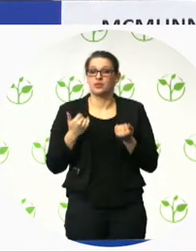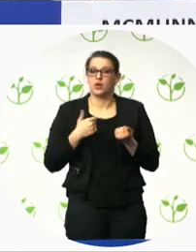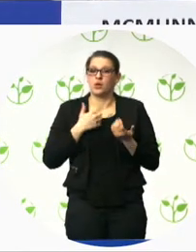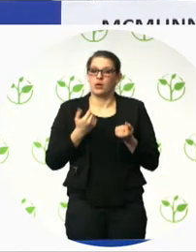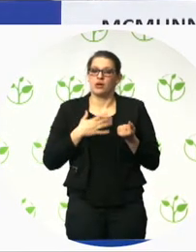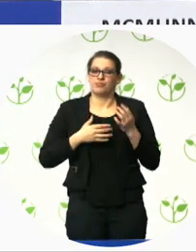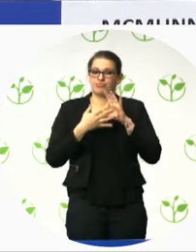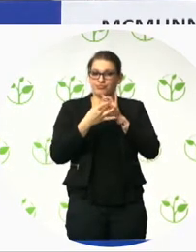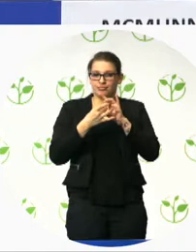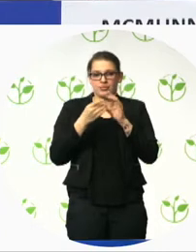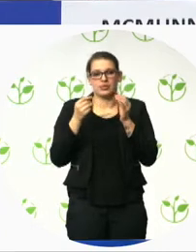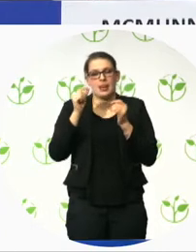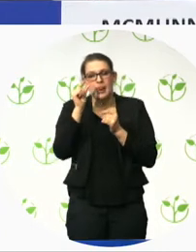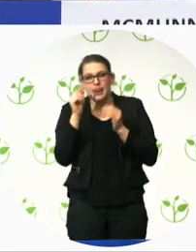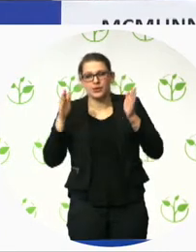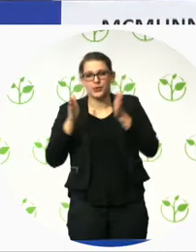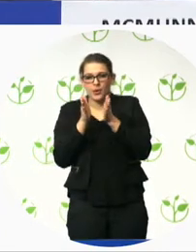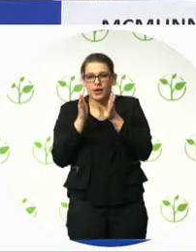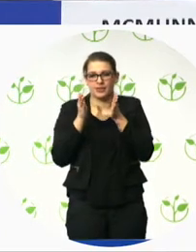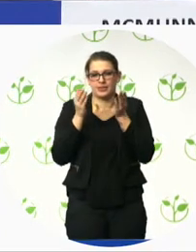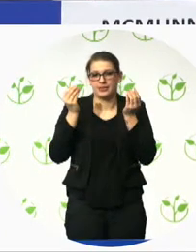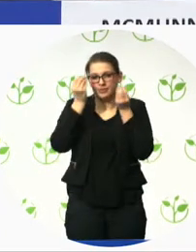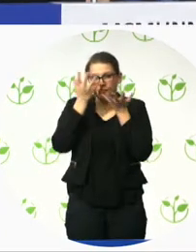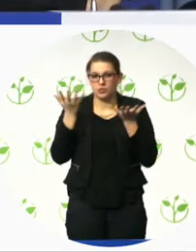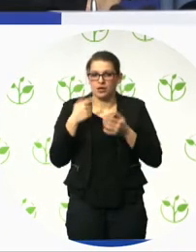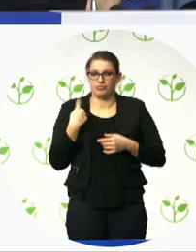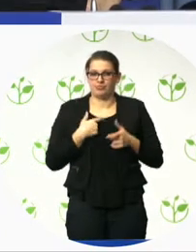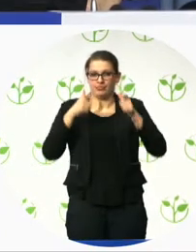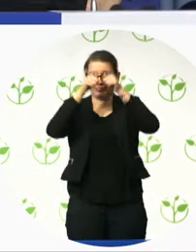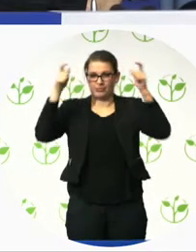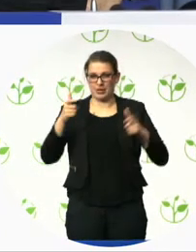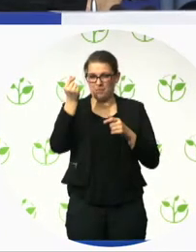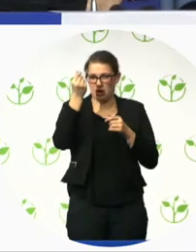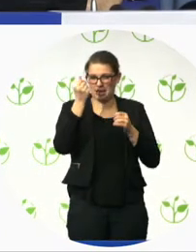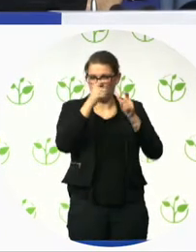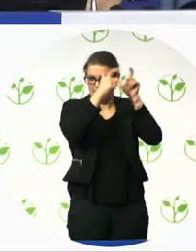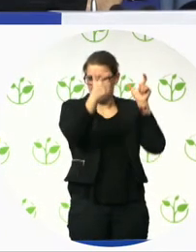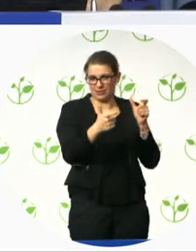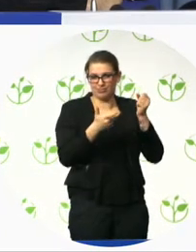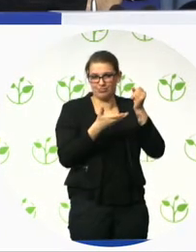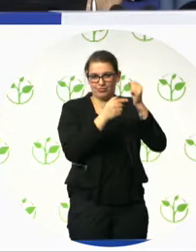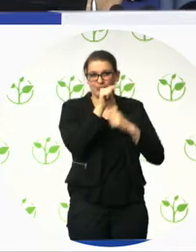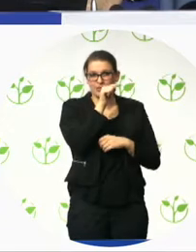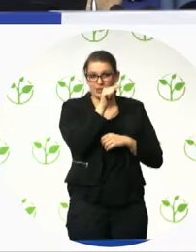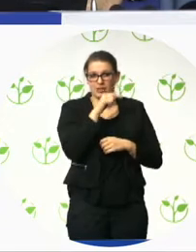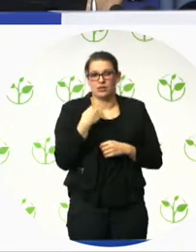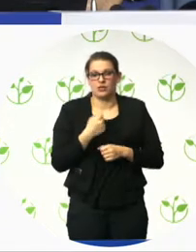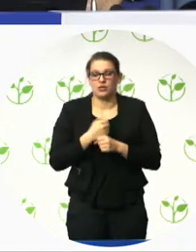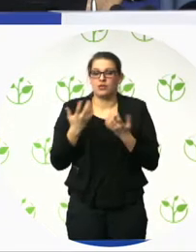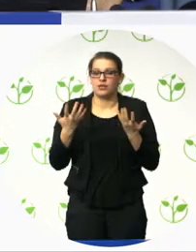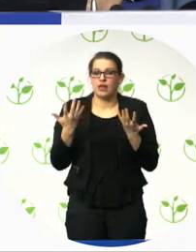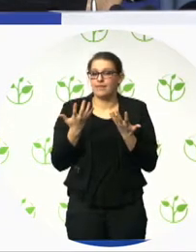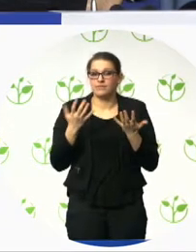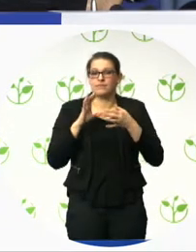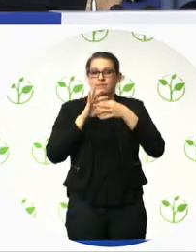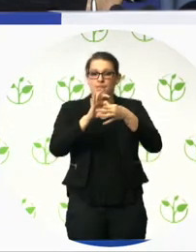it's a national central bank, so we're the equivalent of the Bundesbank in Germany or the Bank of England and the Financial Services